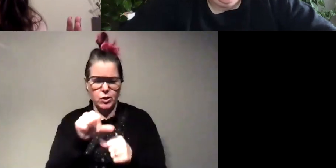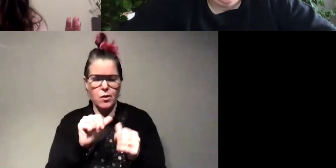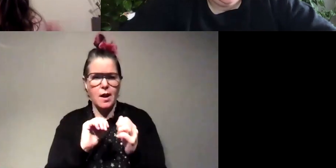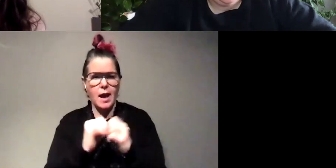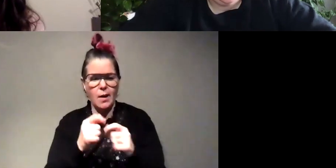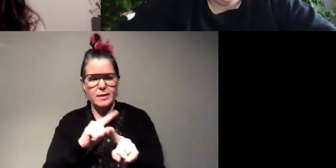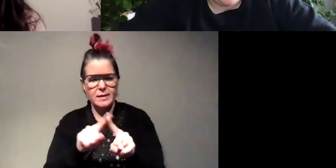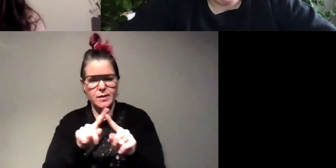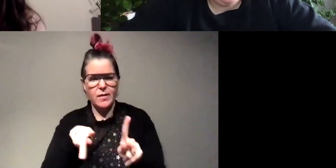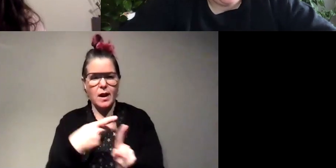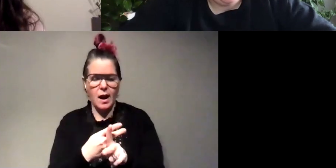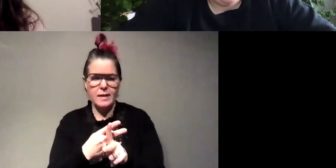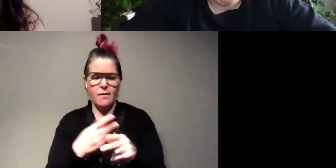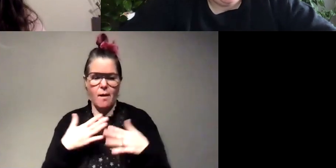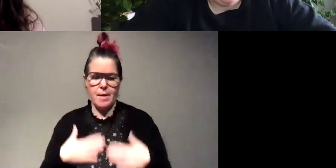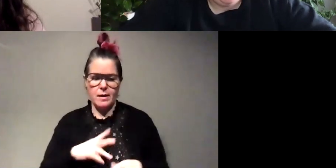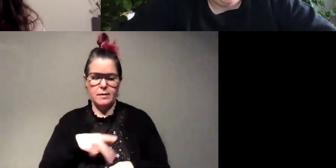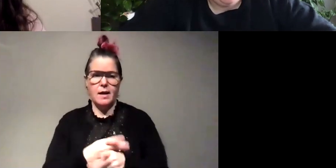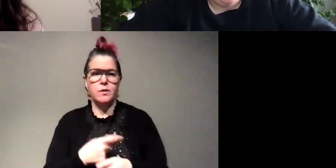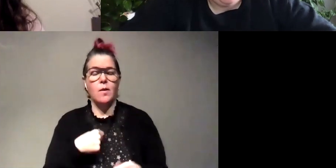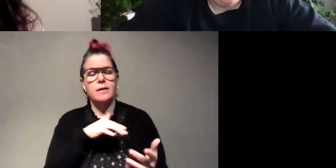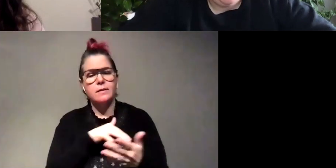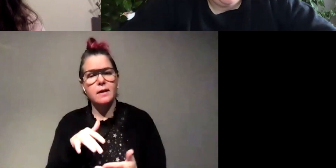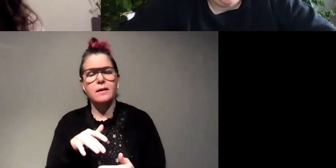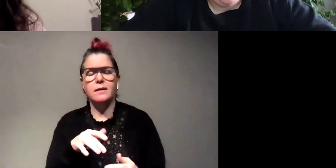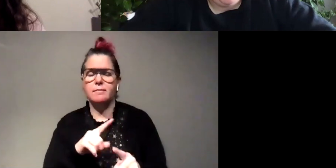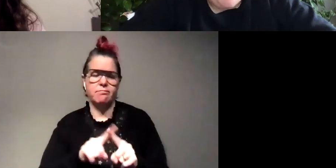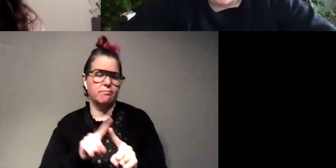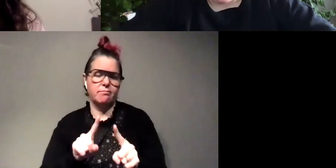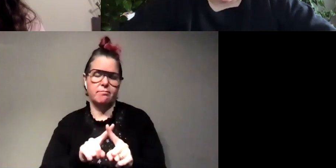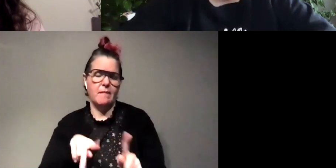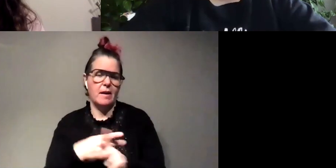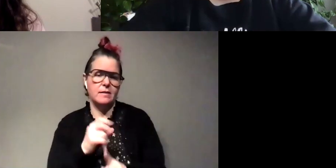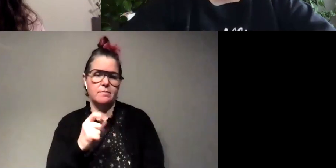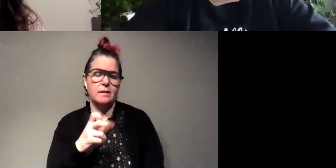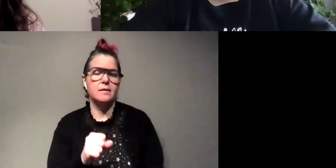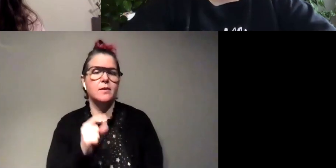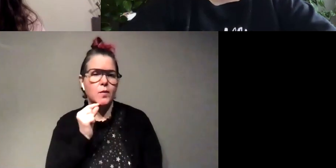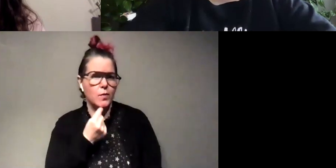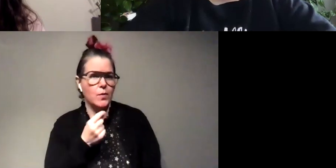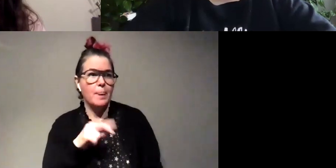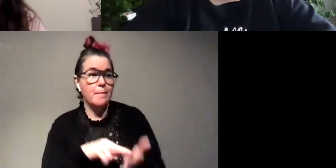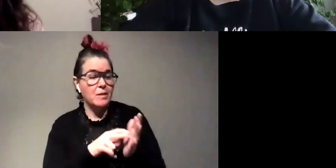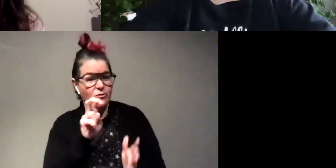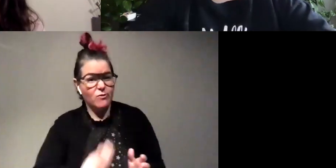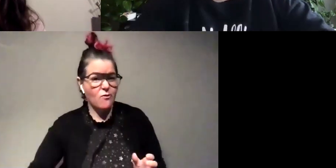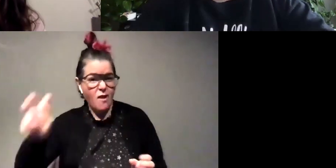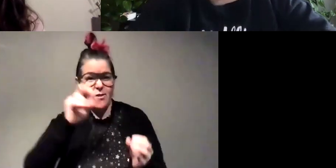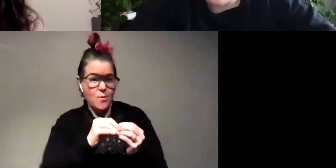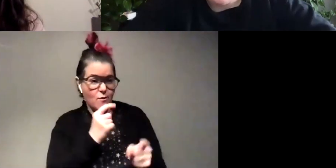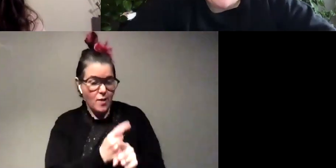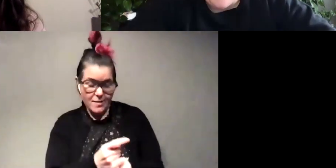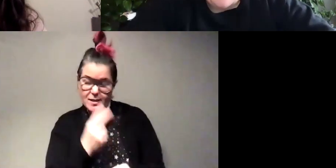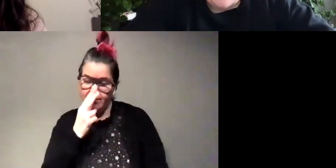types of morphology so i get to study uh quite a few species that's cool because that also means you get to travel all over the place which is super